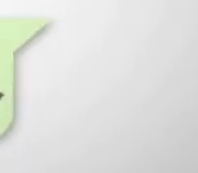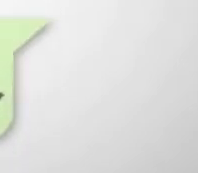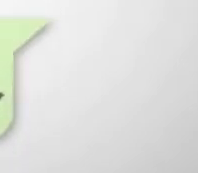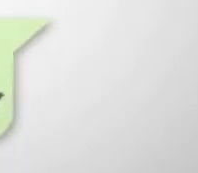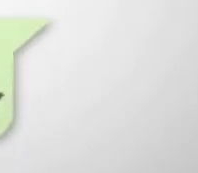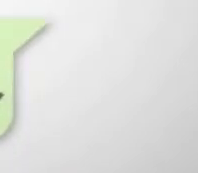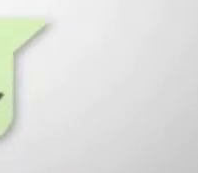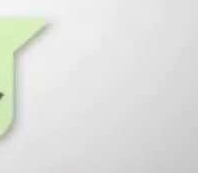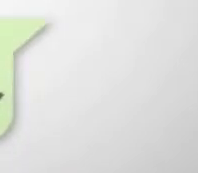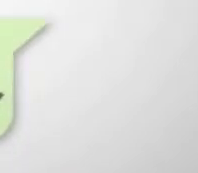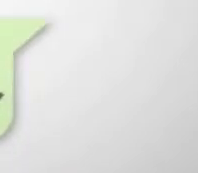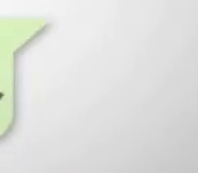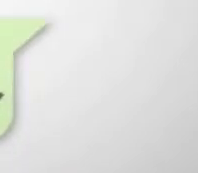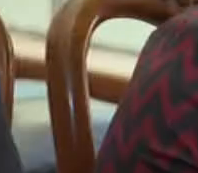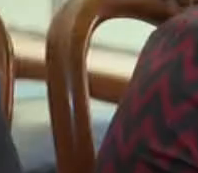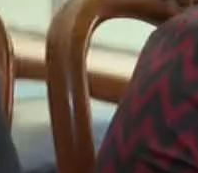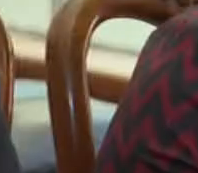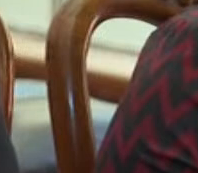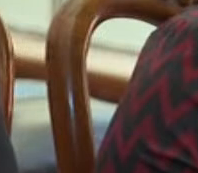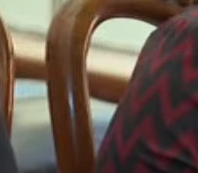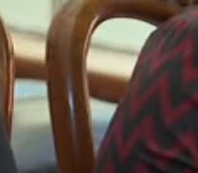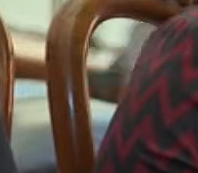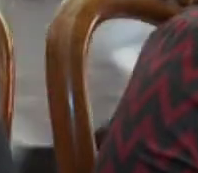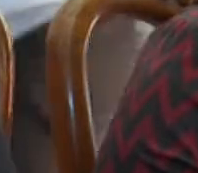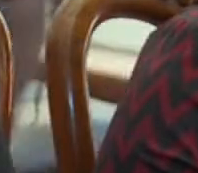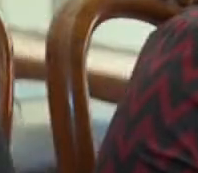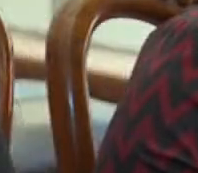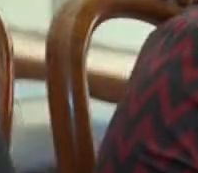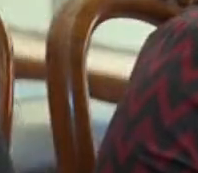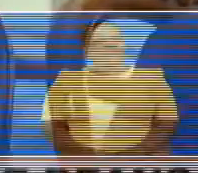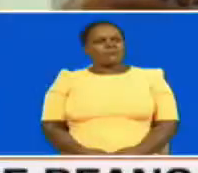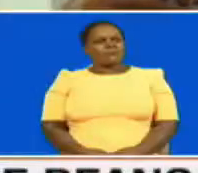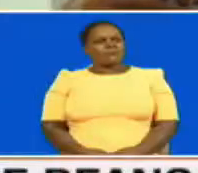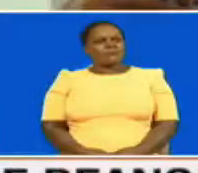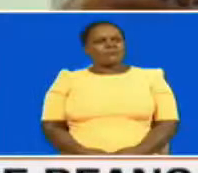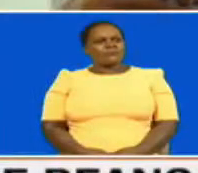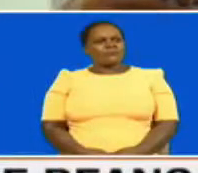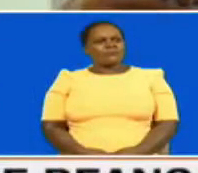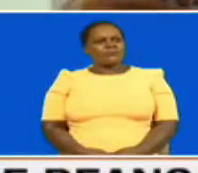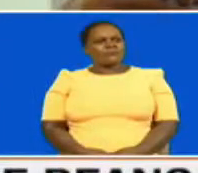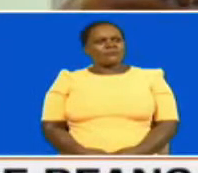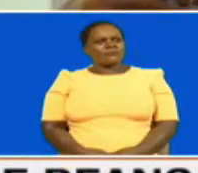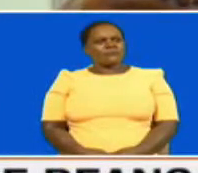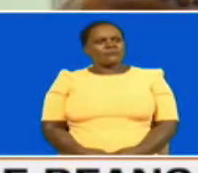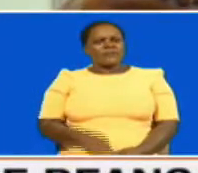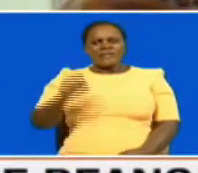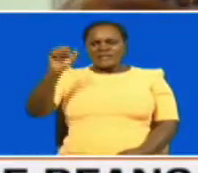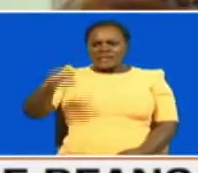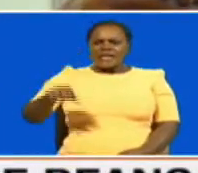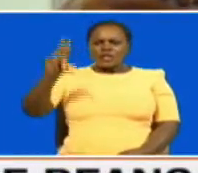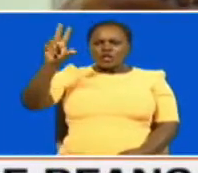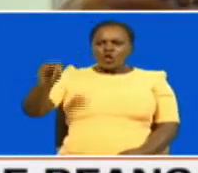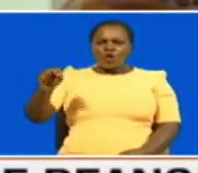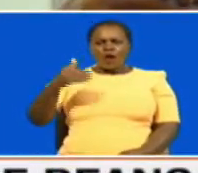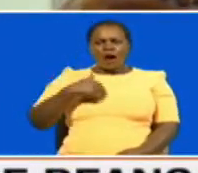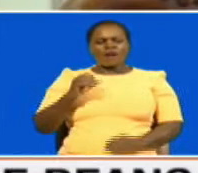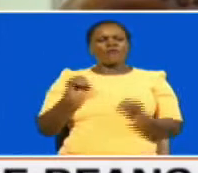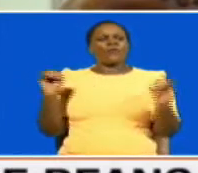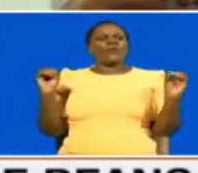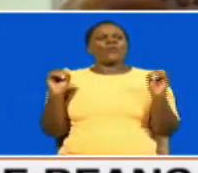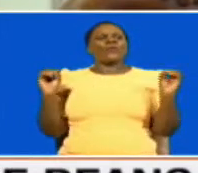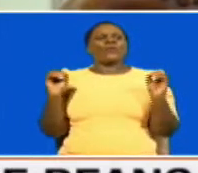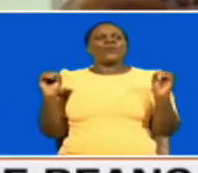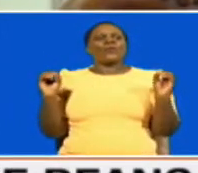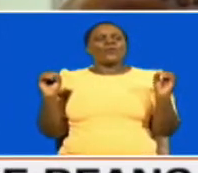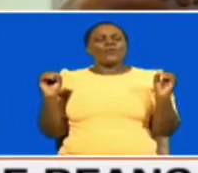deal with it i'm sorry but try there is no hard and fast yes and no that is what